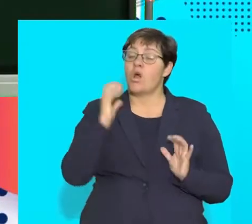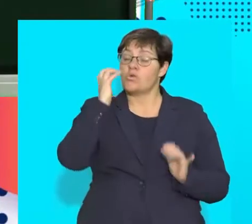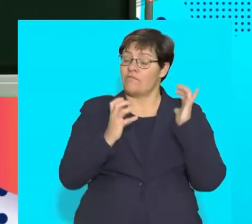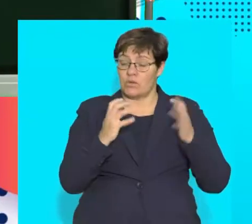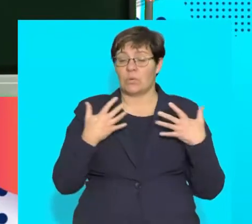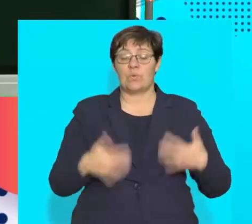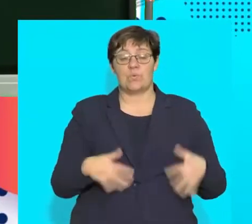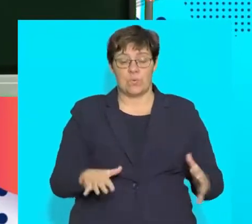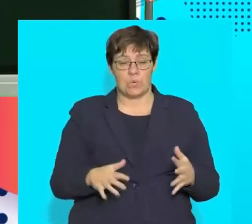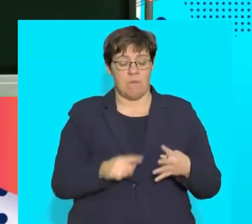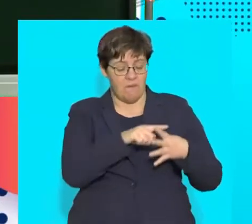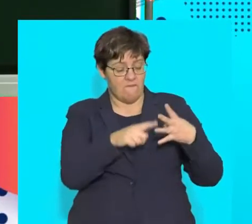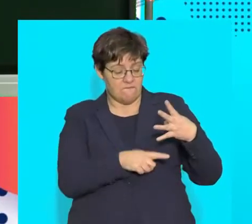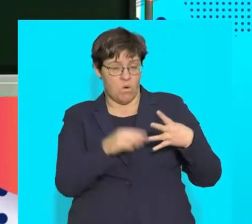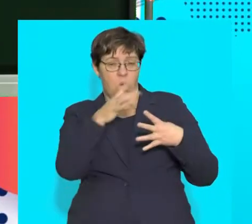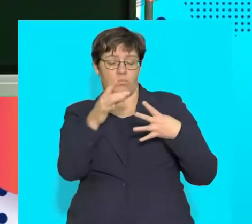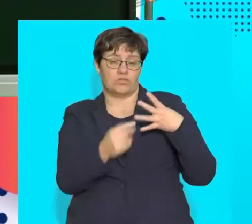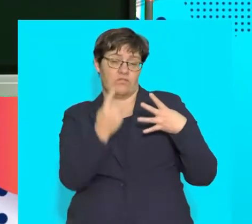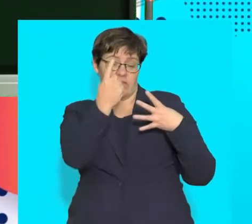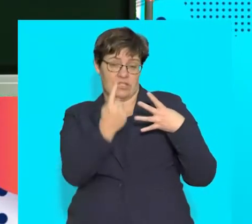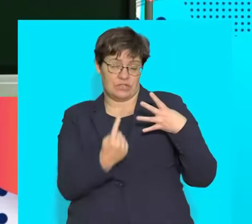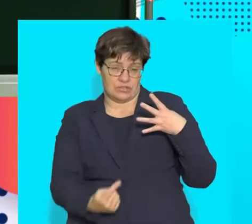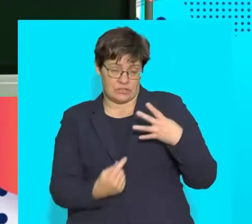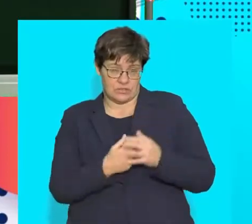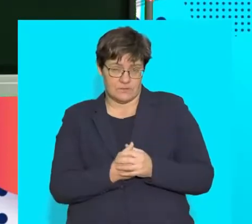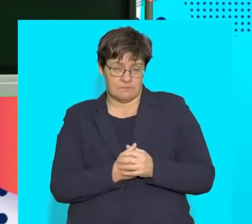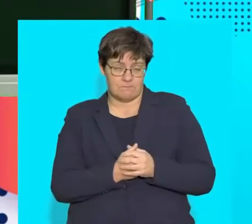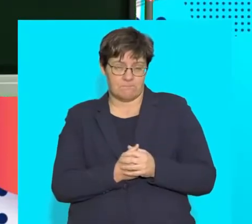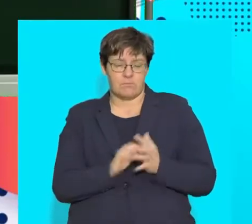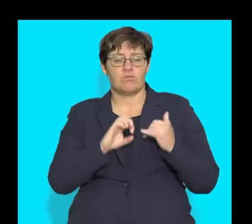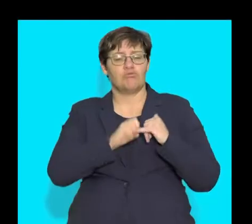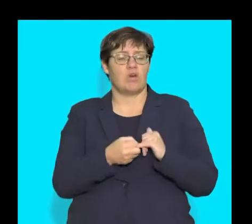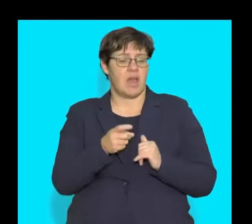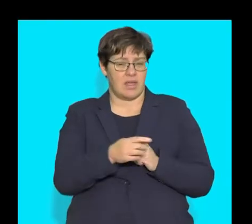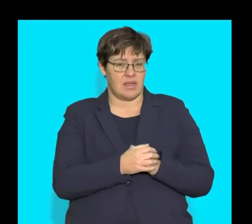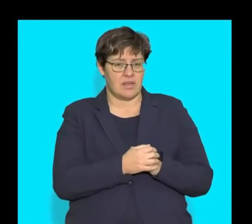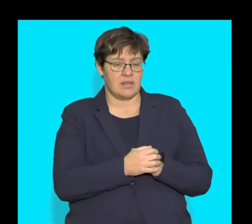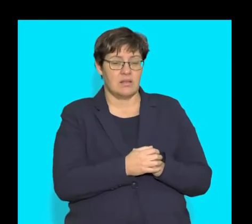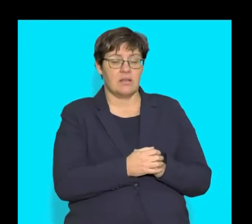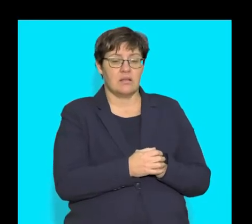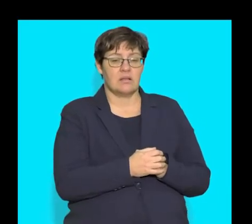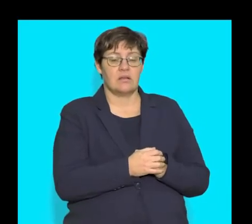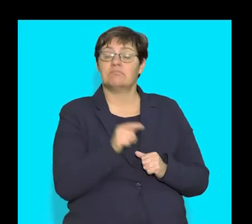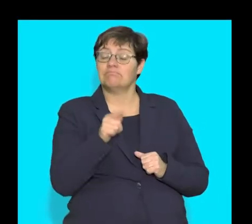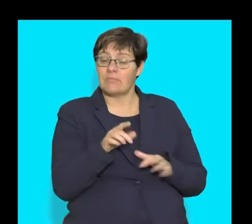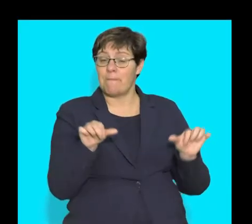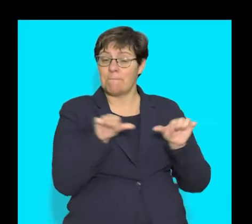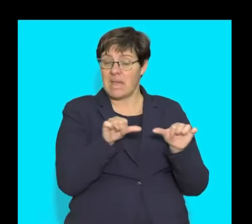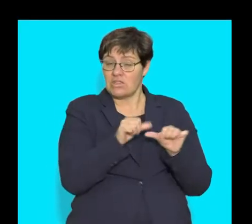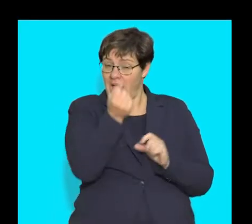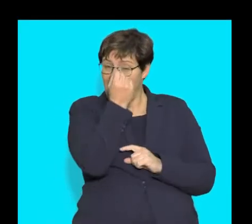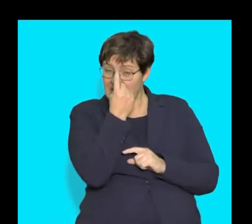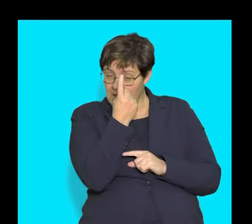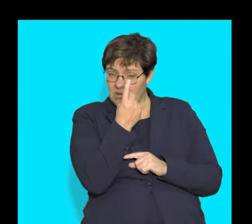very confusing when you have four possible options for each answer. Let's attempt that. Again, it's a good way to